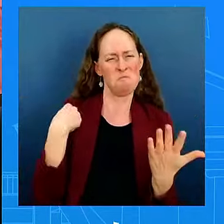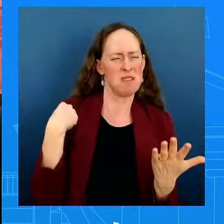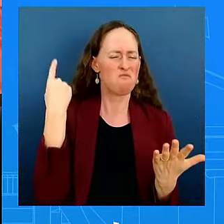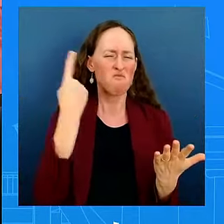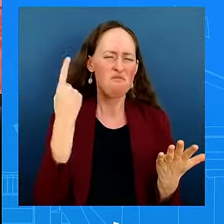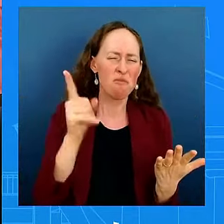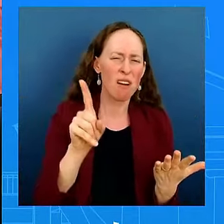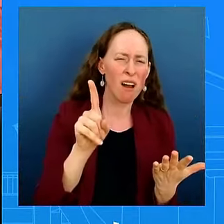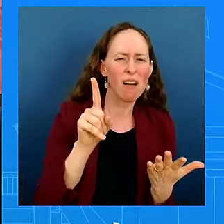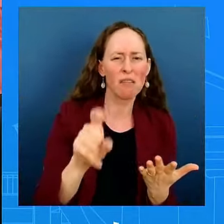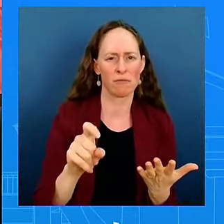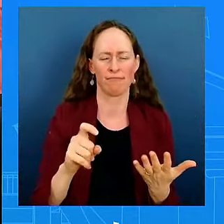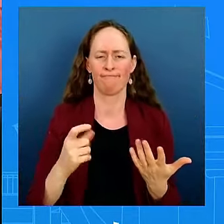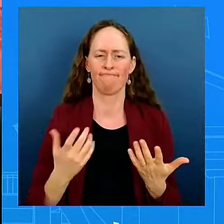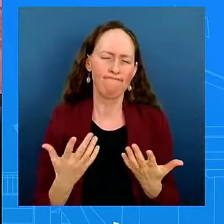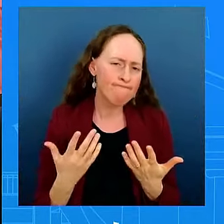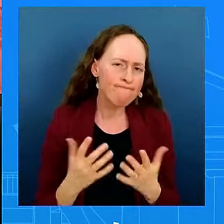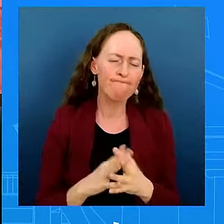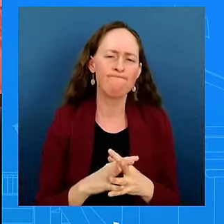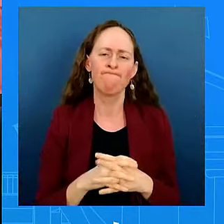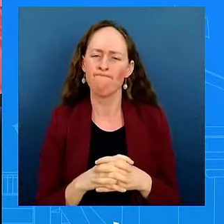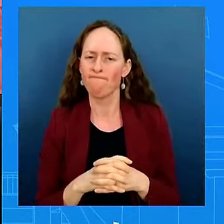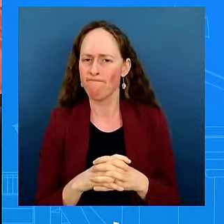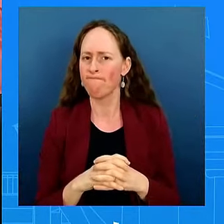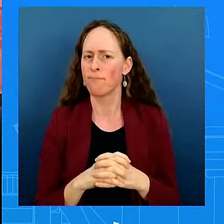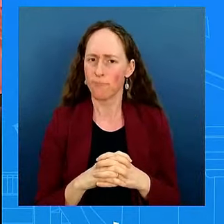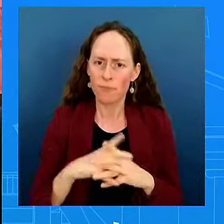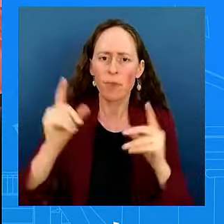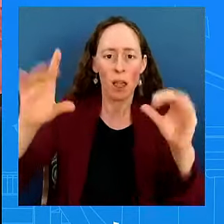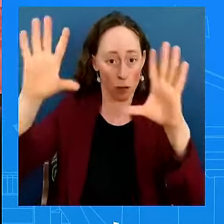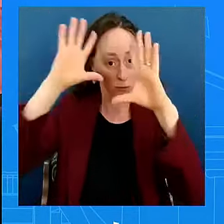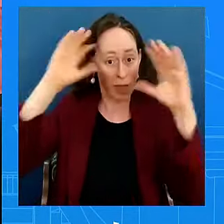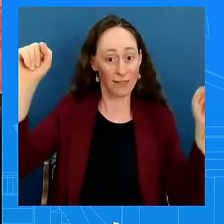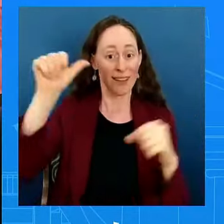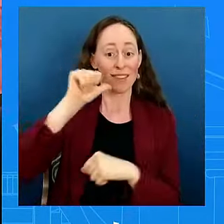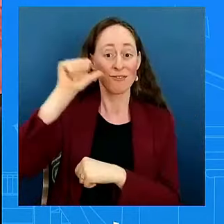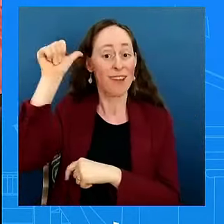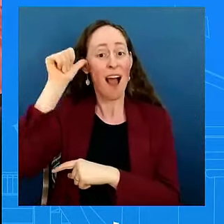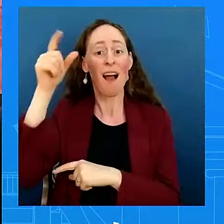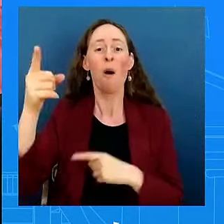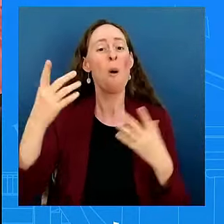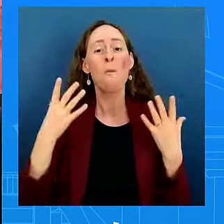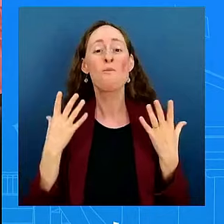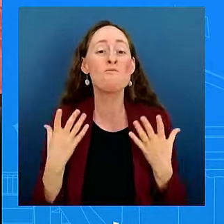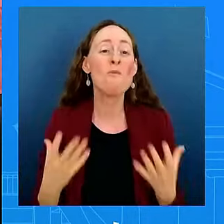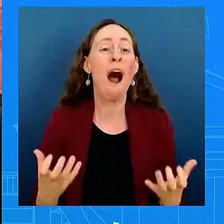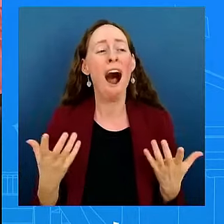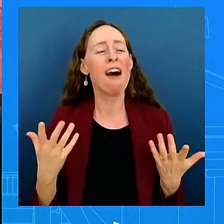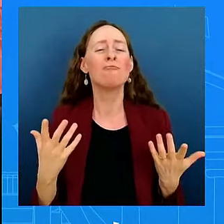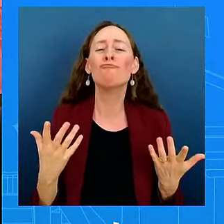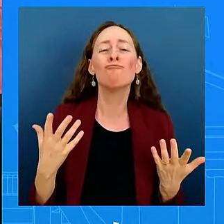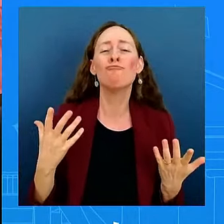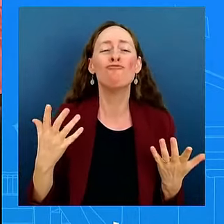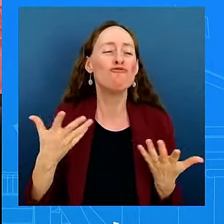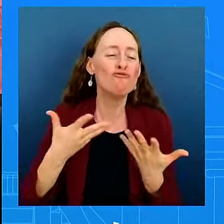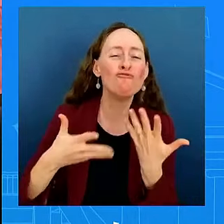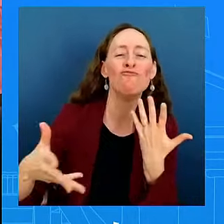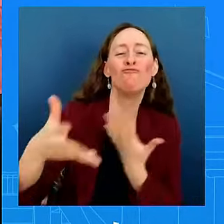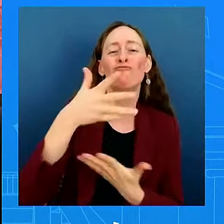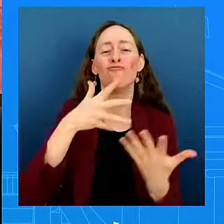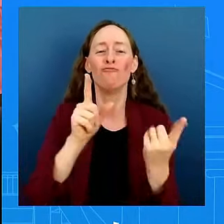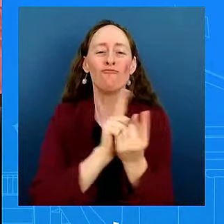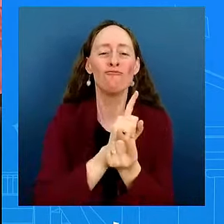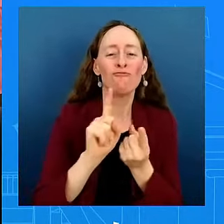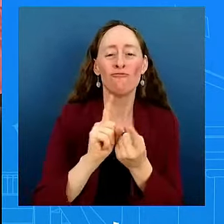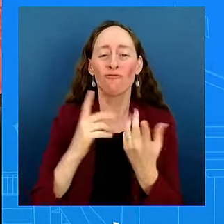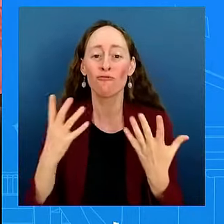let him go into the crowds the way he was as a candidate. Was that in response to any specific change or just the, you know, has something changed